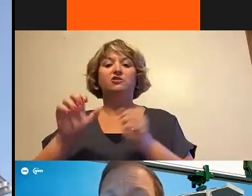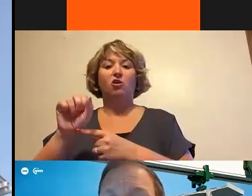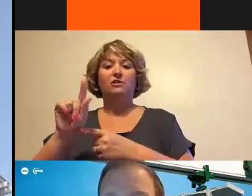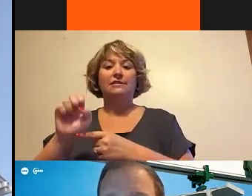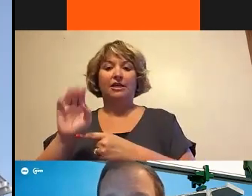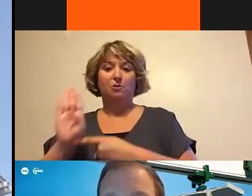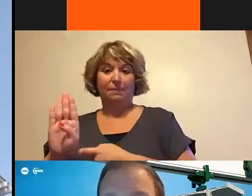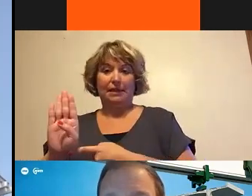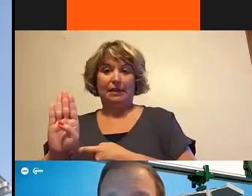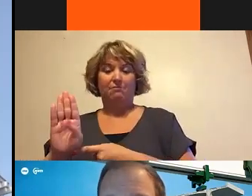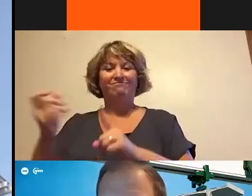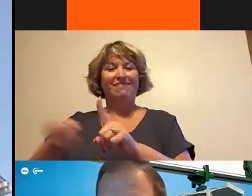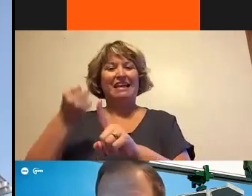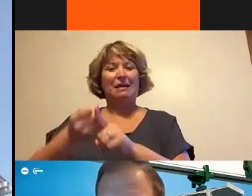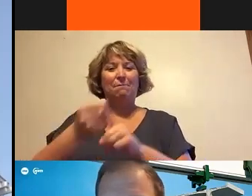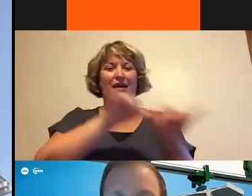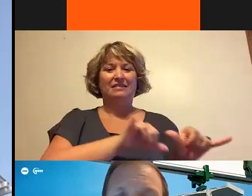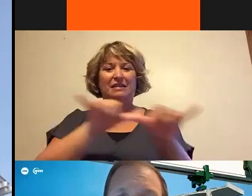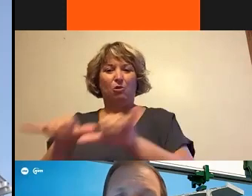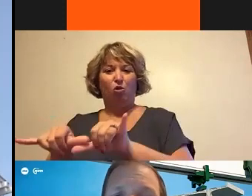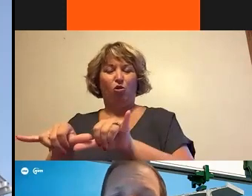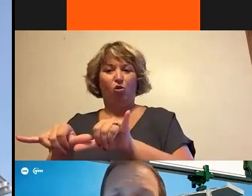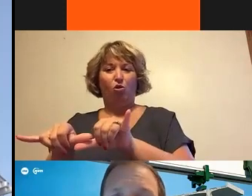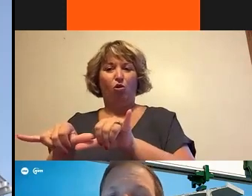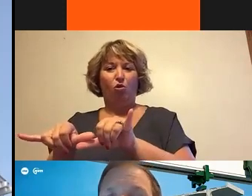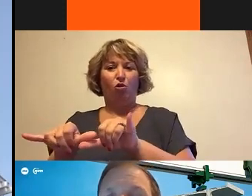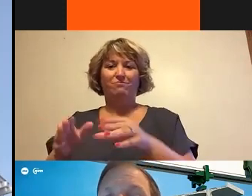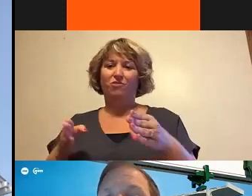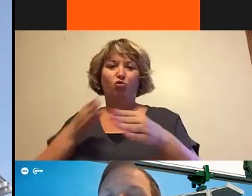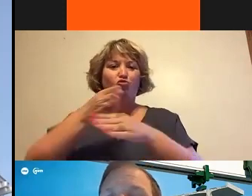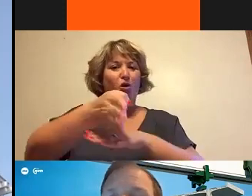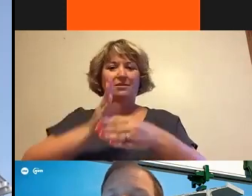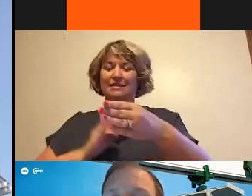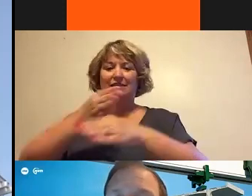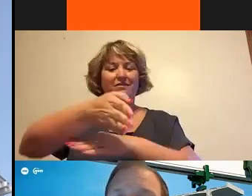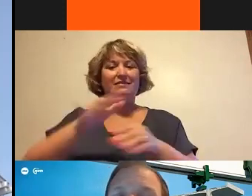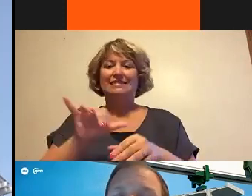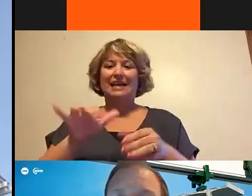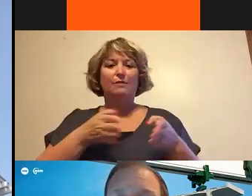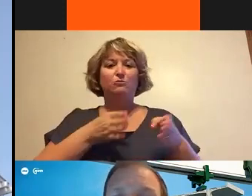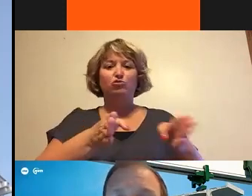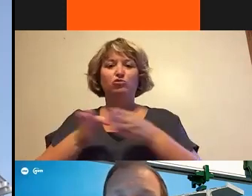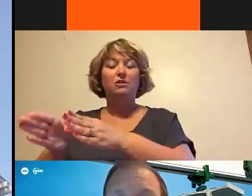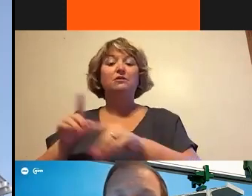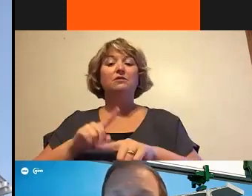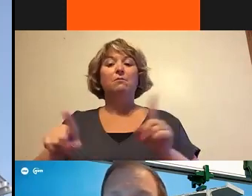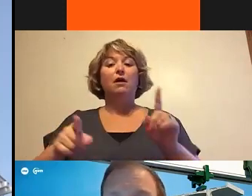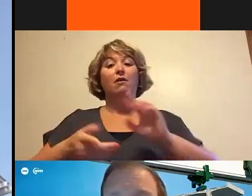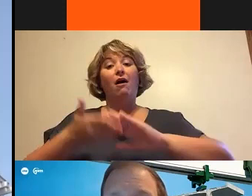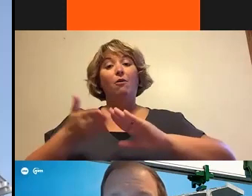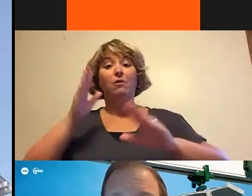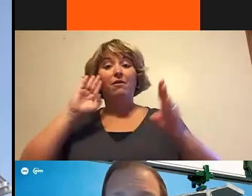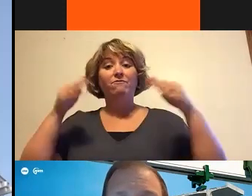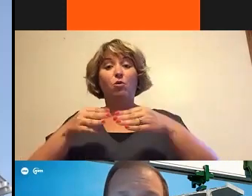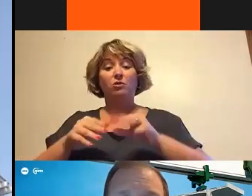are going to be similar. We're going to be crossing all of the same cross streets. However, all of the operations will be focused on the west side. So the